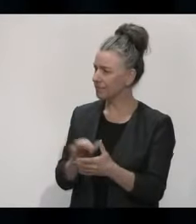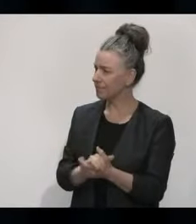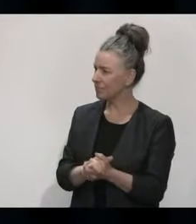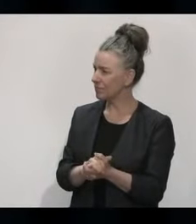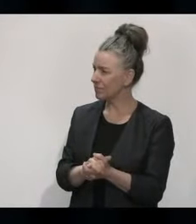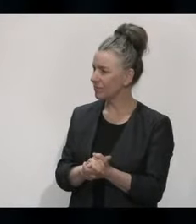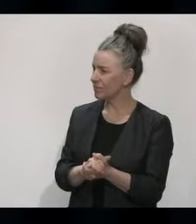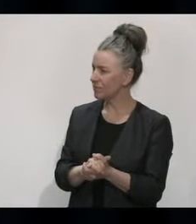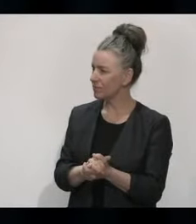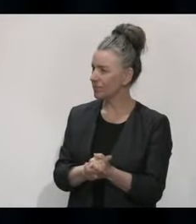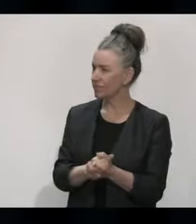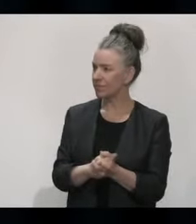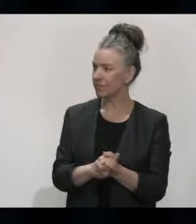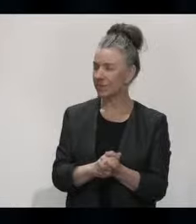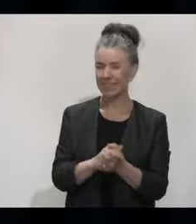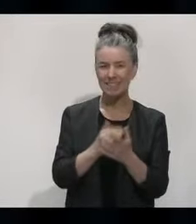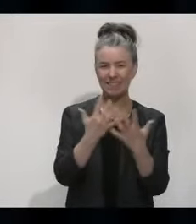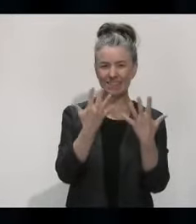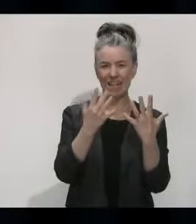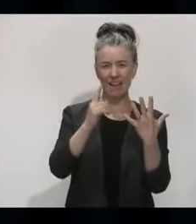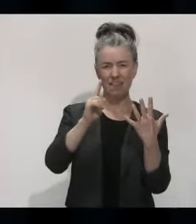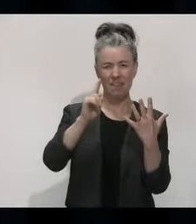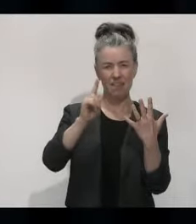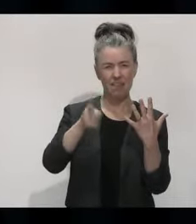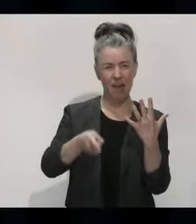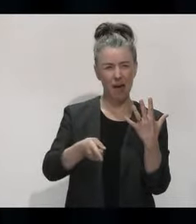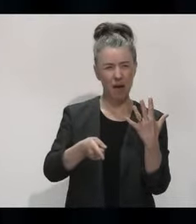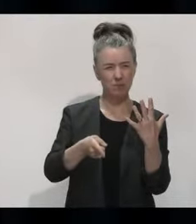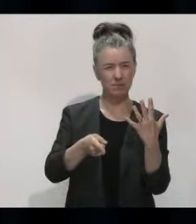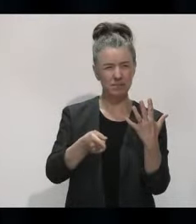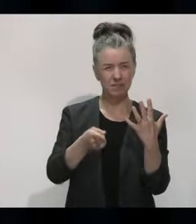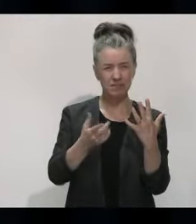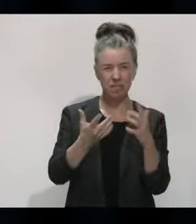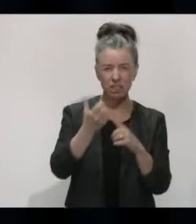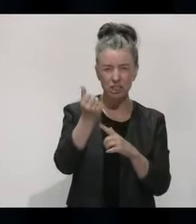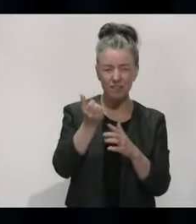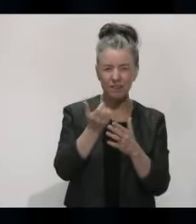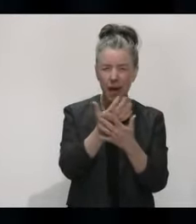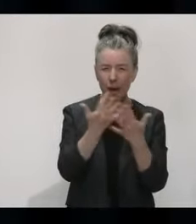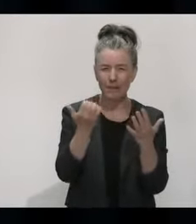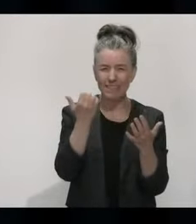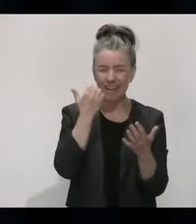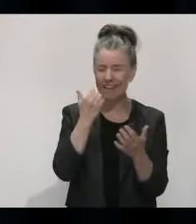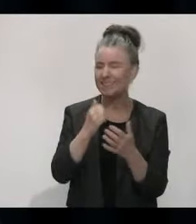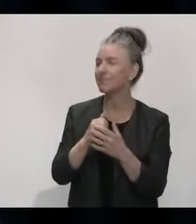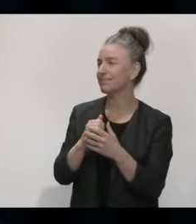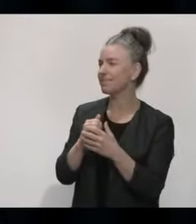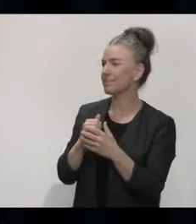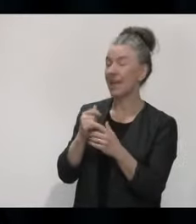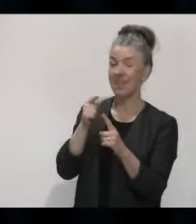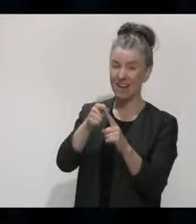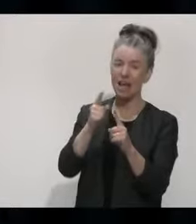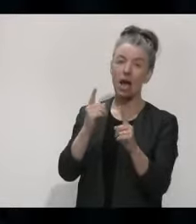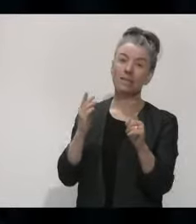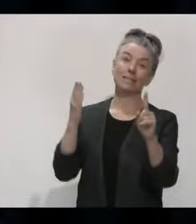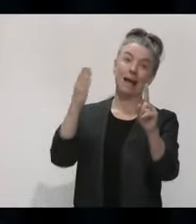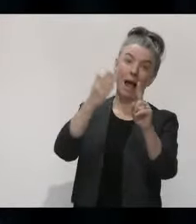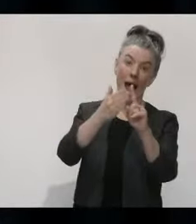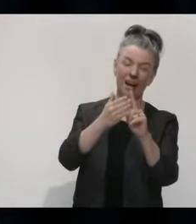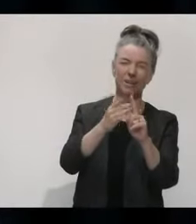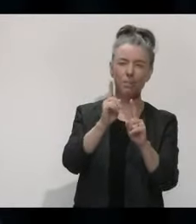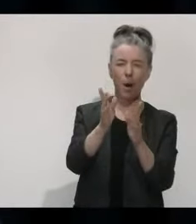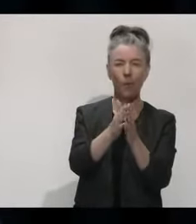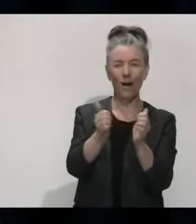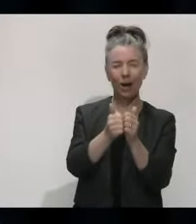the 10,000 tests reached? It was an overall target. We do expect the numbers to go down in the weekend. So some days we were over, we were sitting up around,